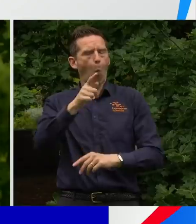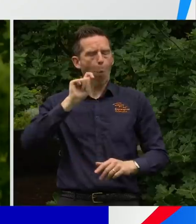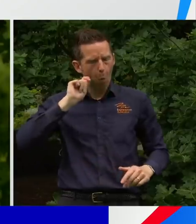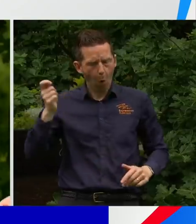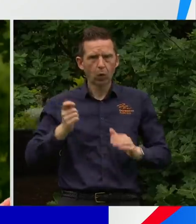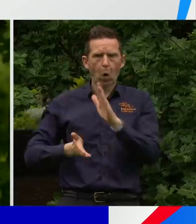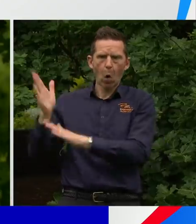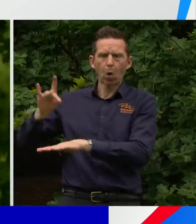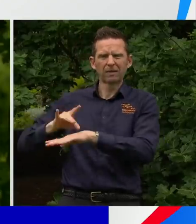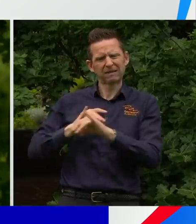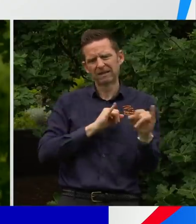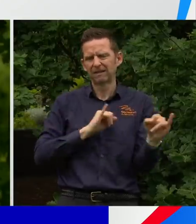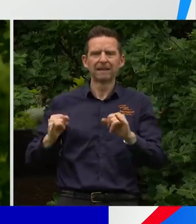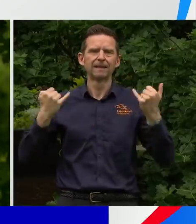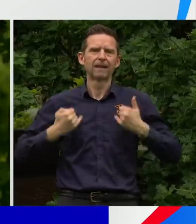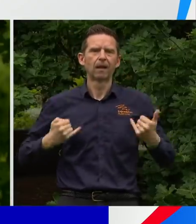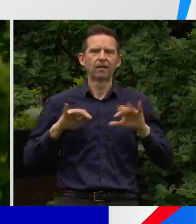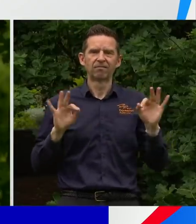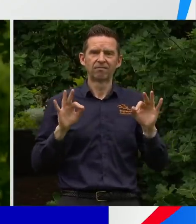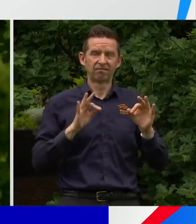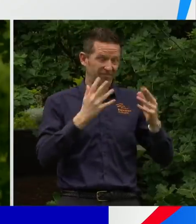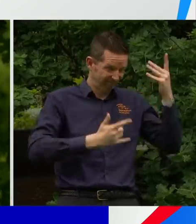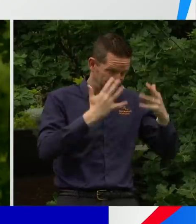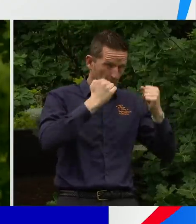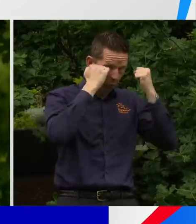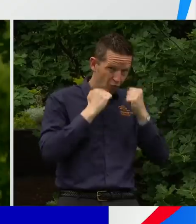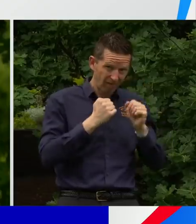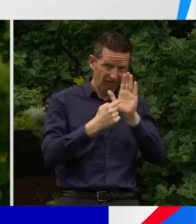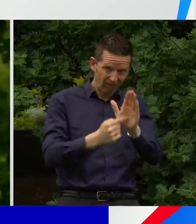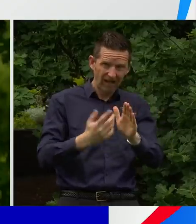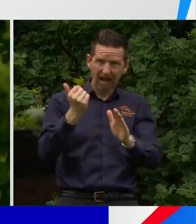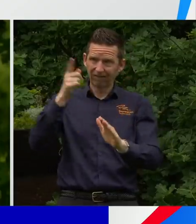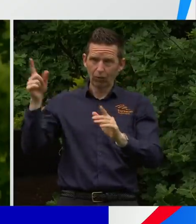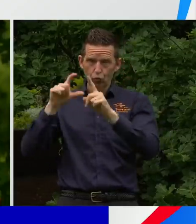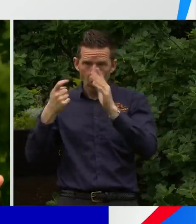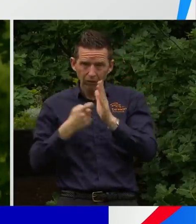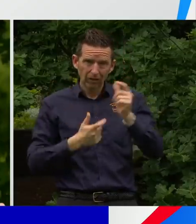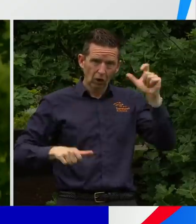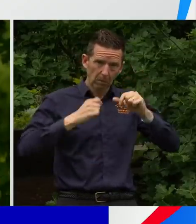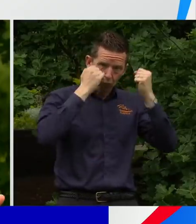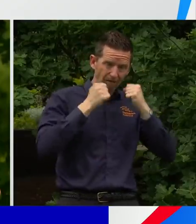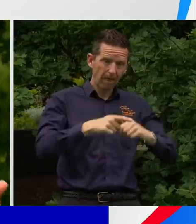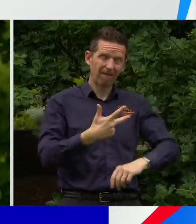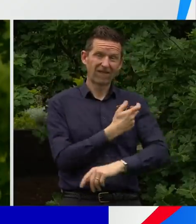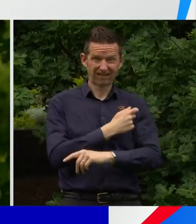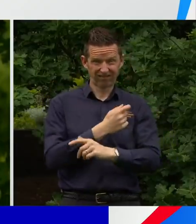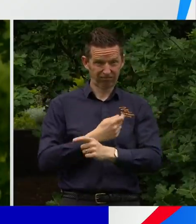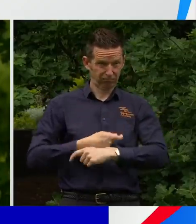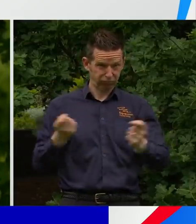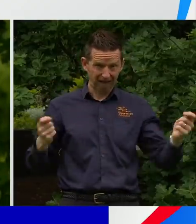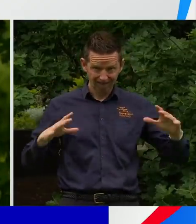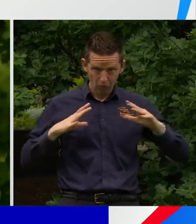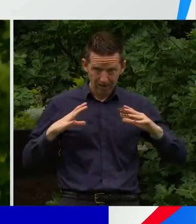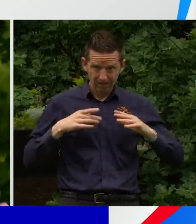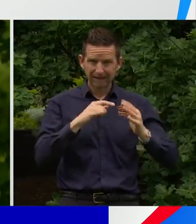unwell. That's what the numbers, that's what the experience, the science, the data, that's what common sense tells you as well. These vaccines are free, they're safe and they work.